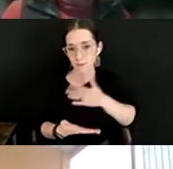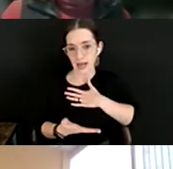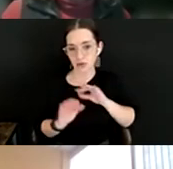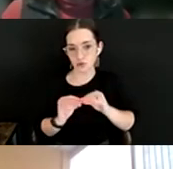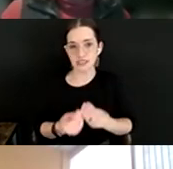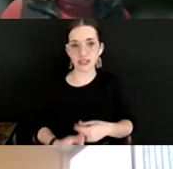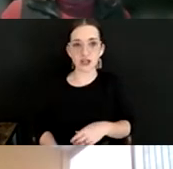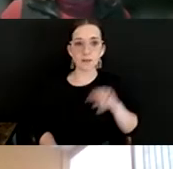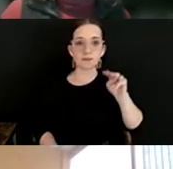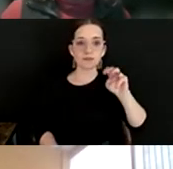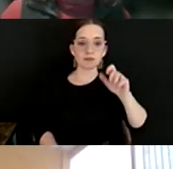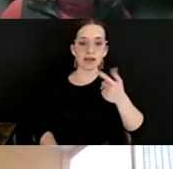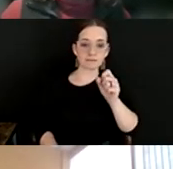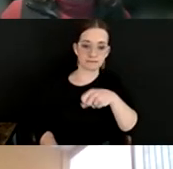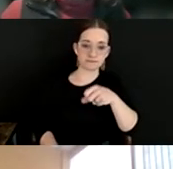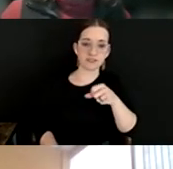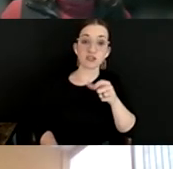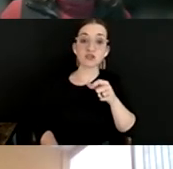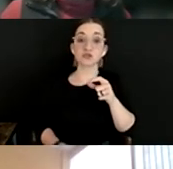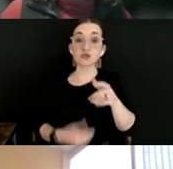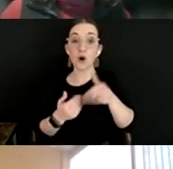So almost infinite room for variation.